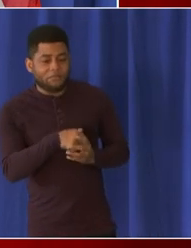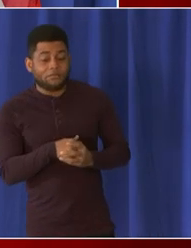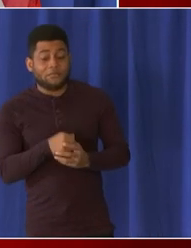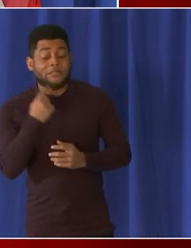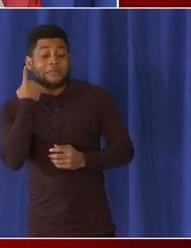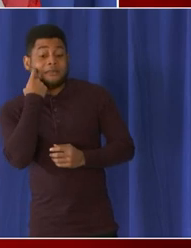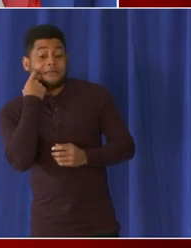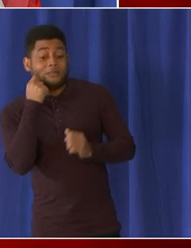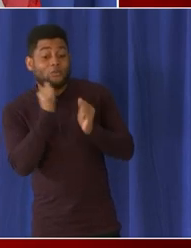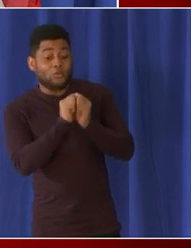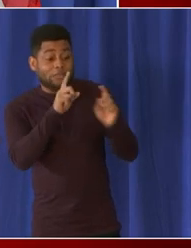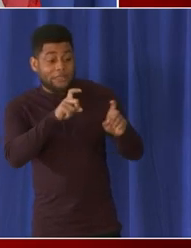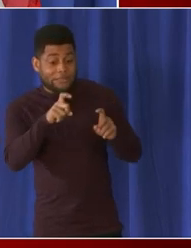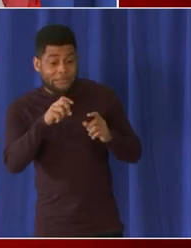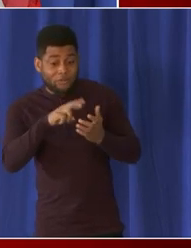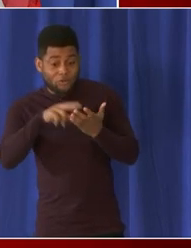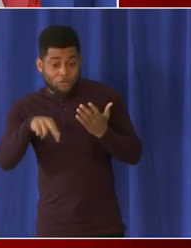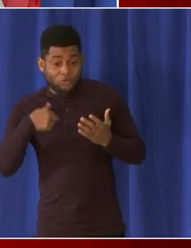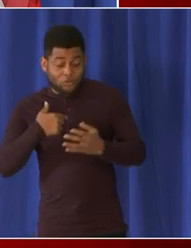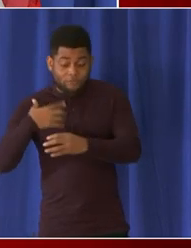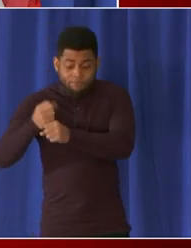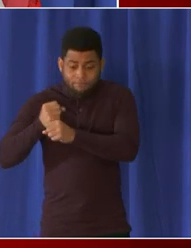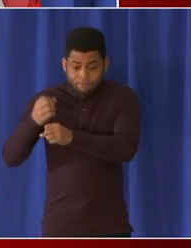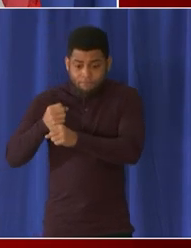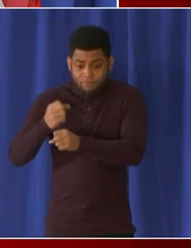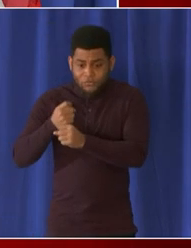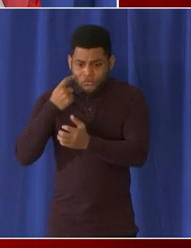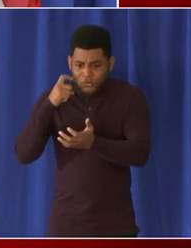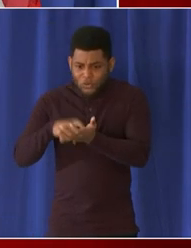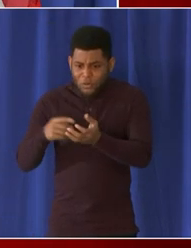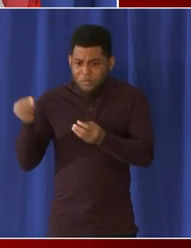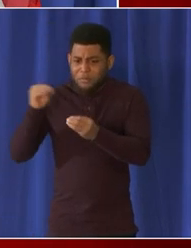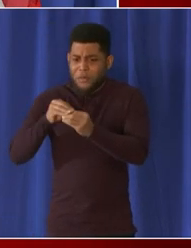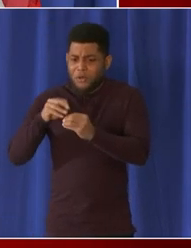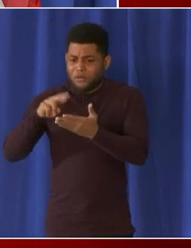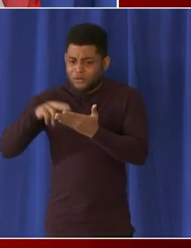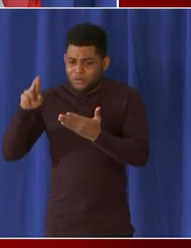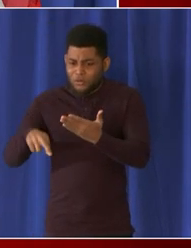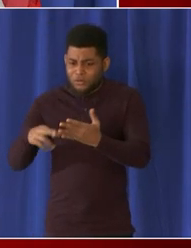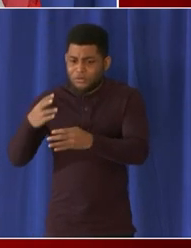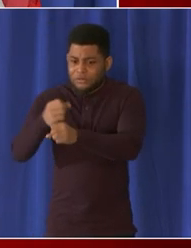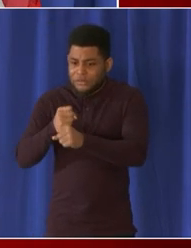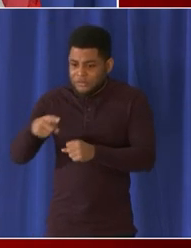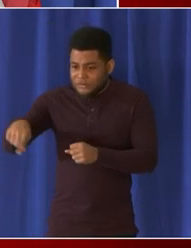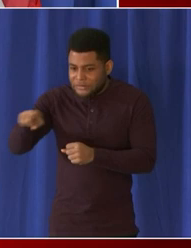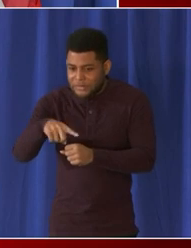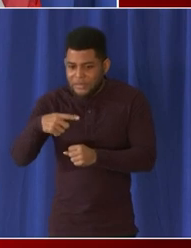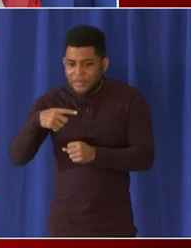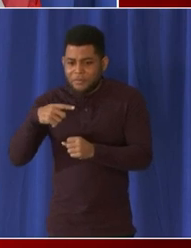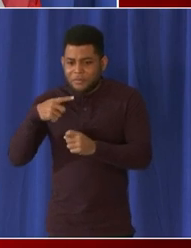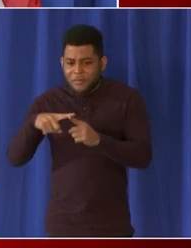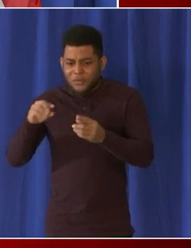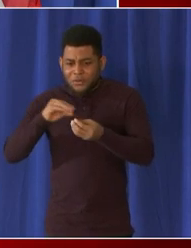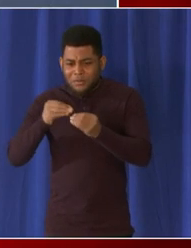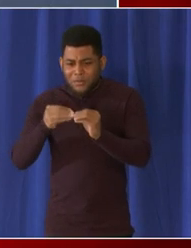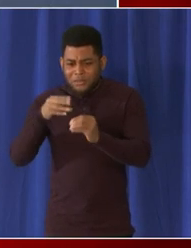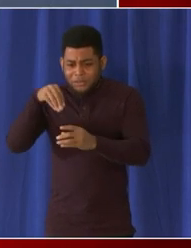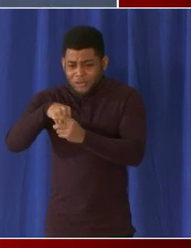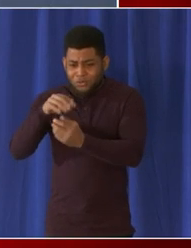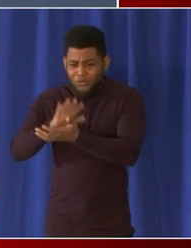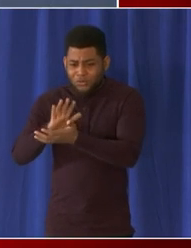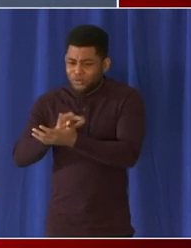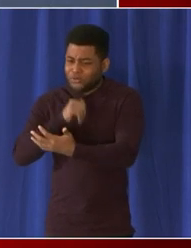with kind of test results submitted in some cases there were more test results submitted than enrollment figures at the school like